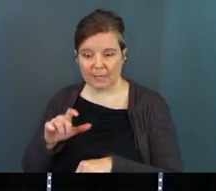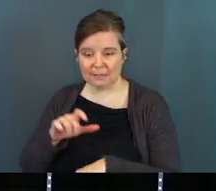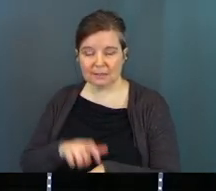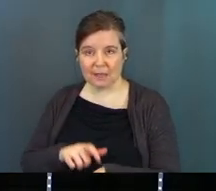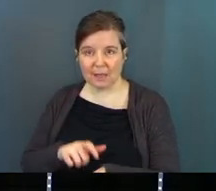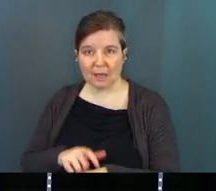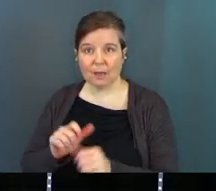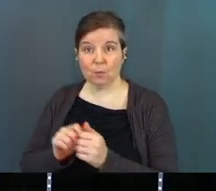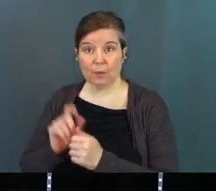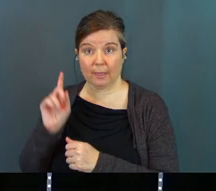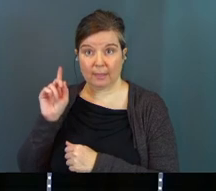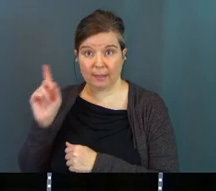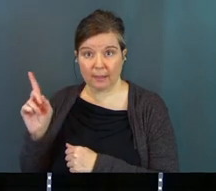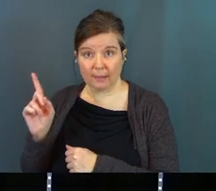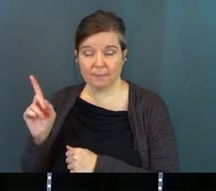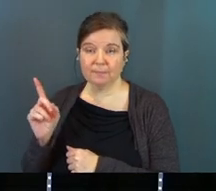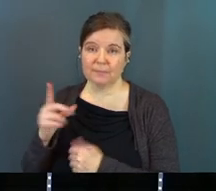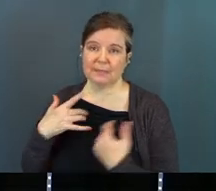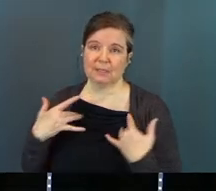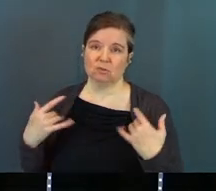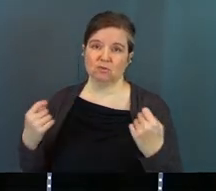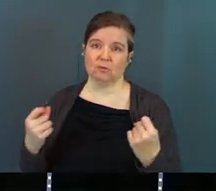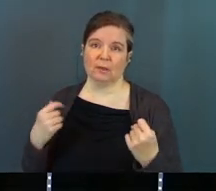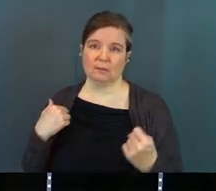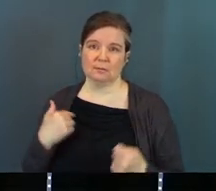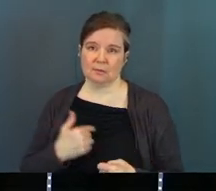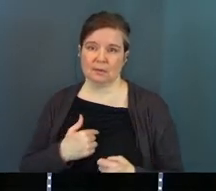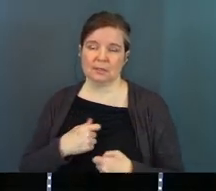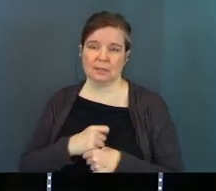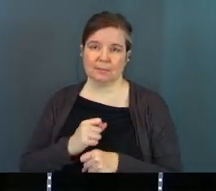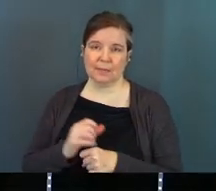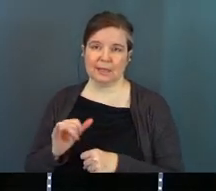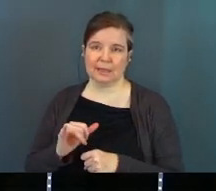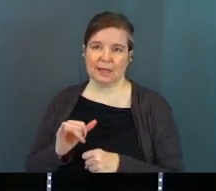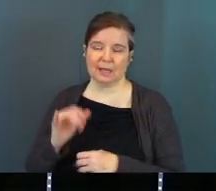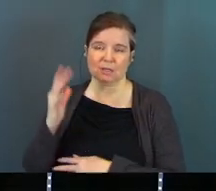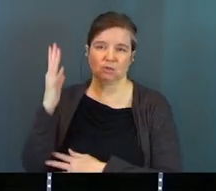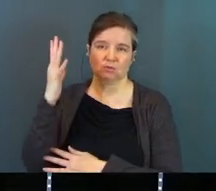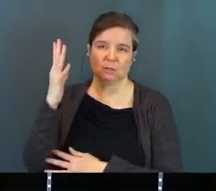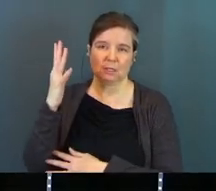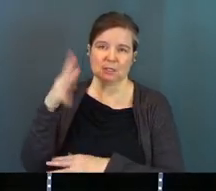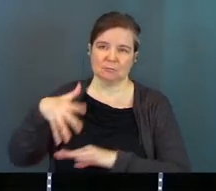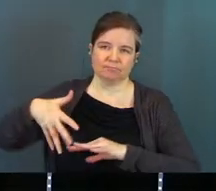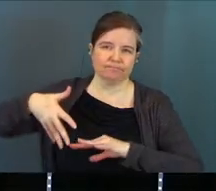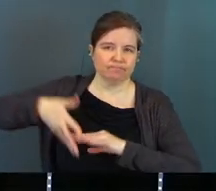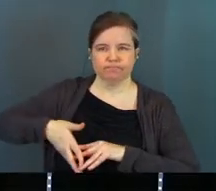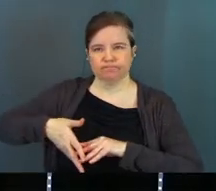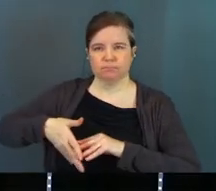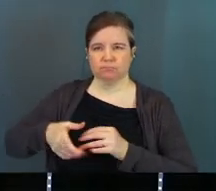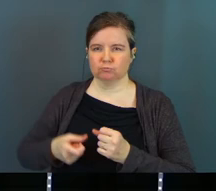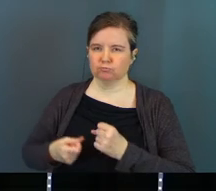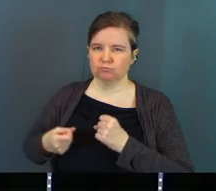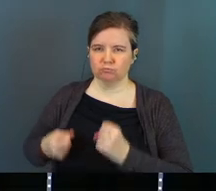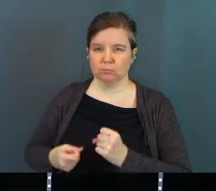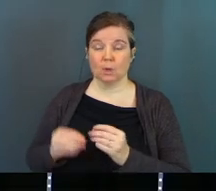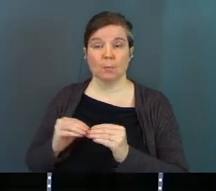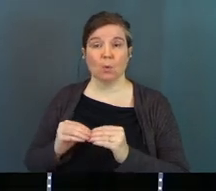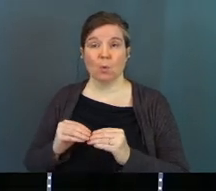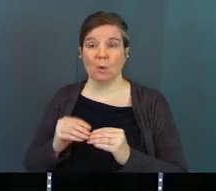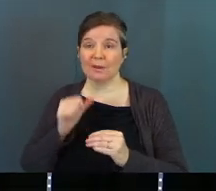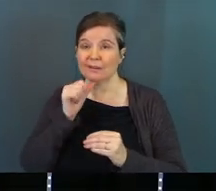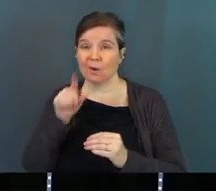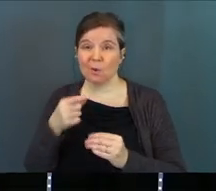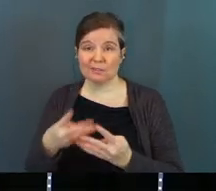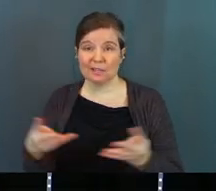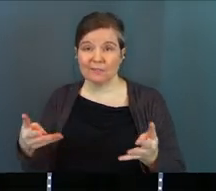time with Him, He strengthens us. He makes us like a sequoia that will never fall. More than just a